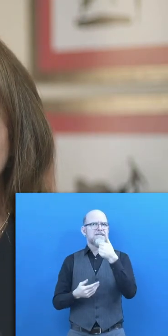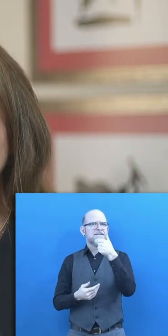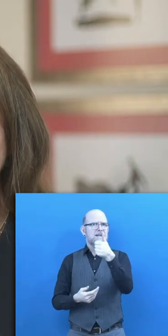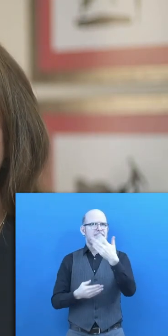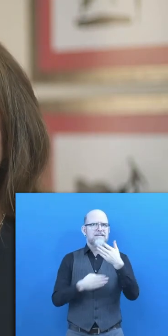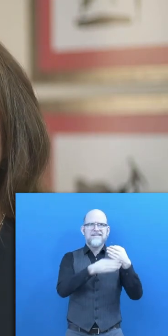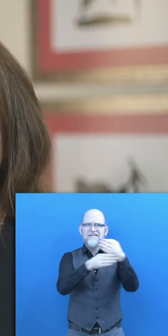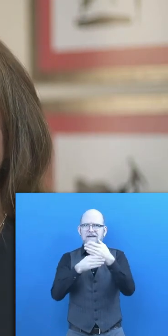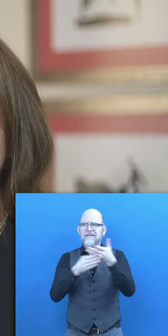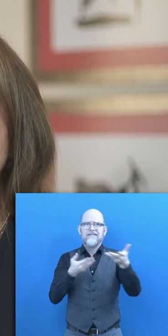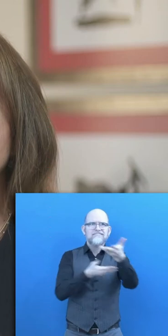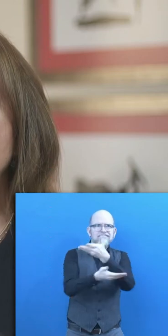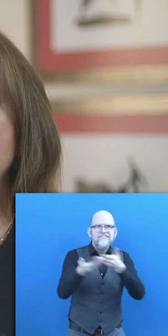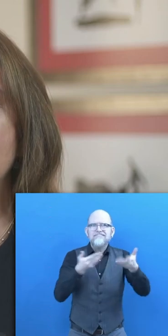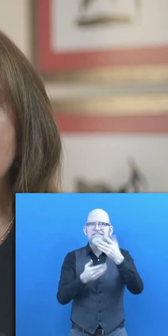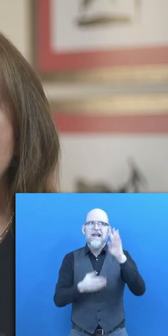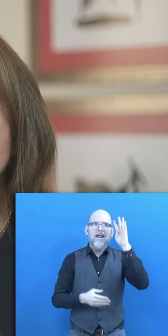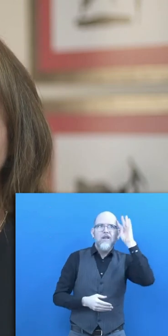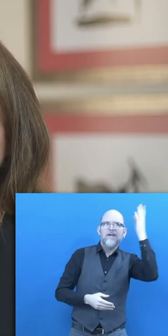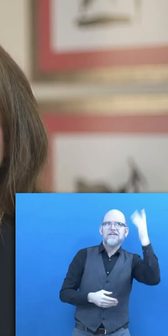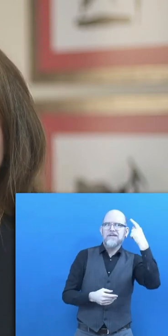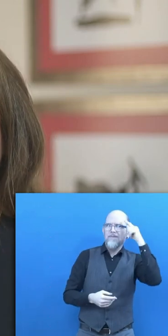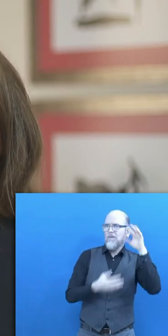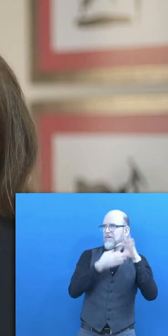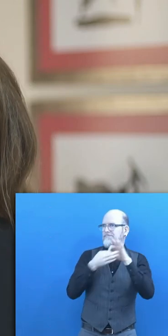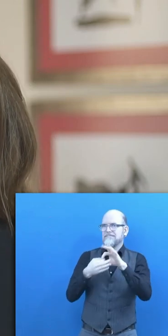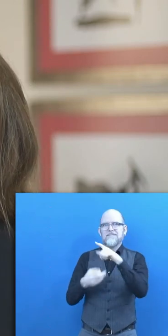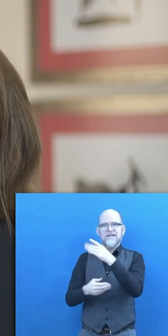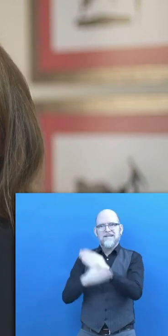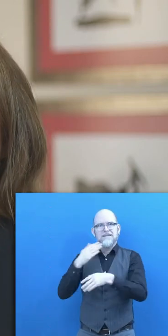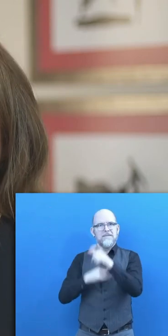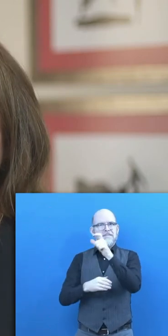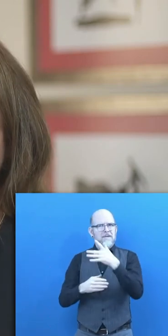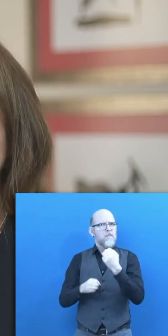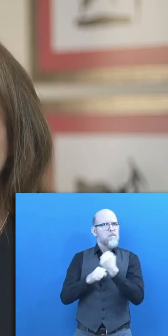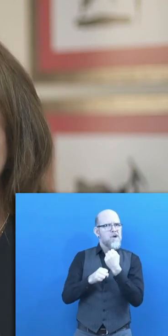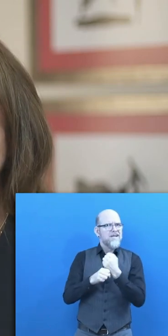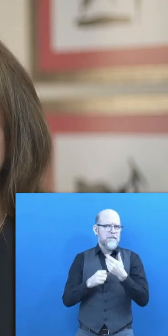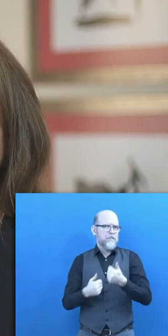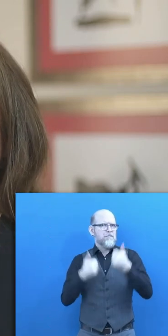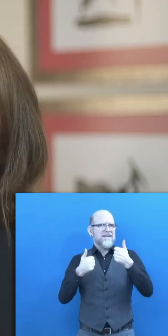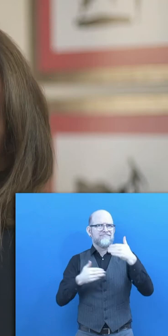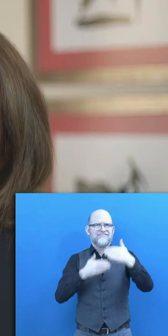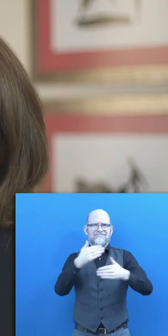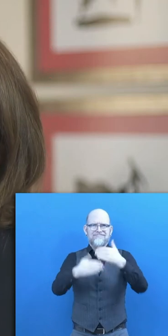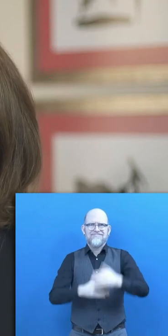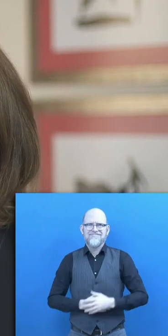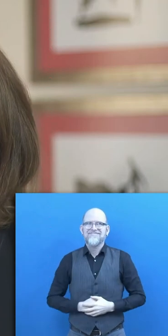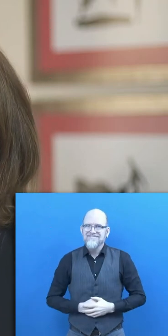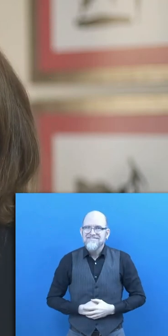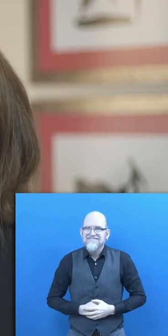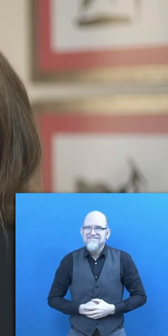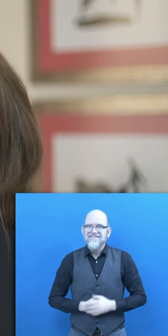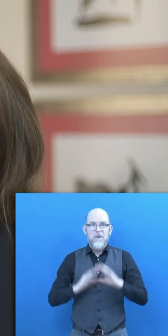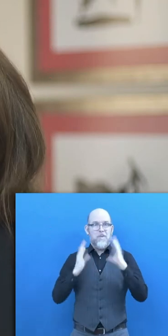the most innovative practices that are changing the world for the better for persons with disabilities around the world.